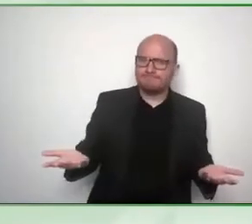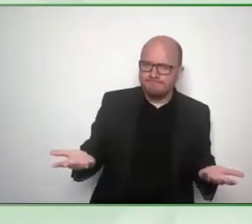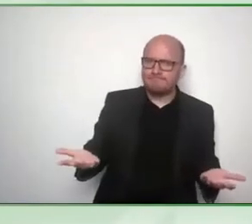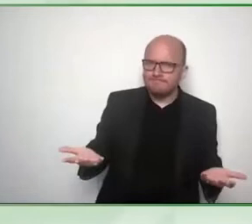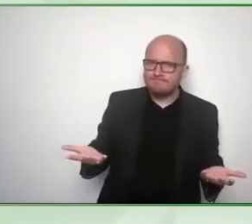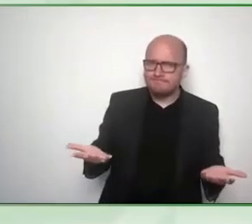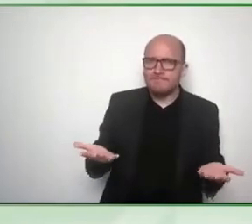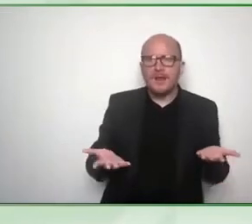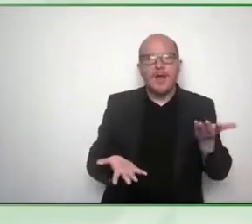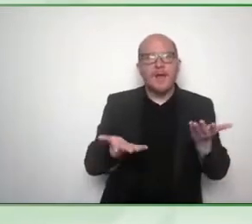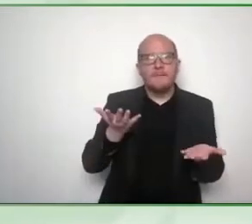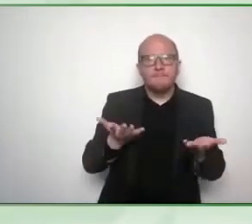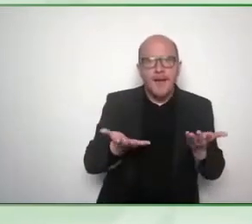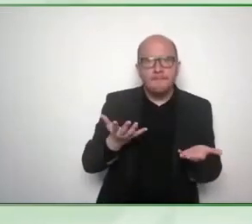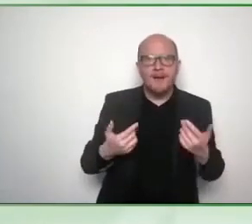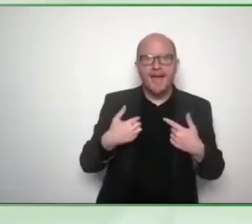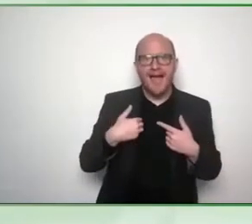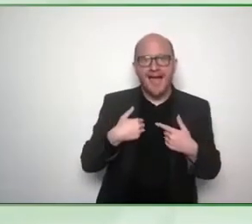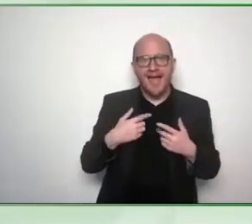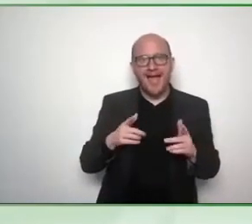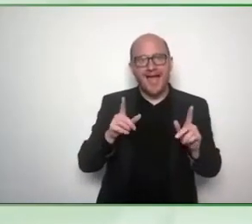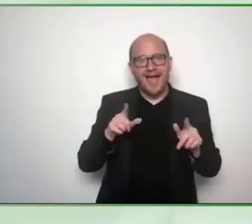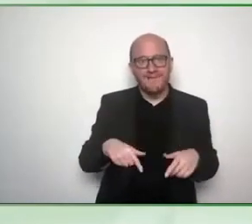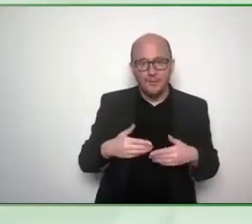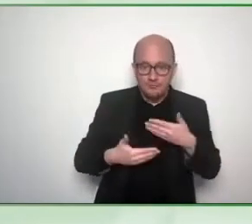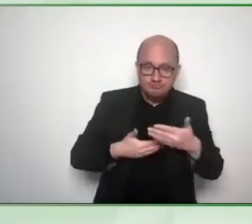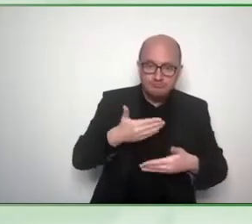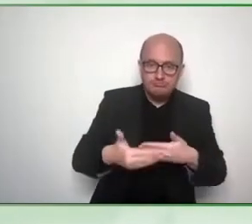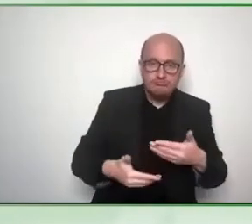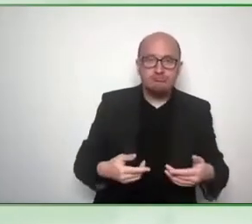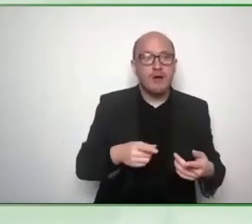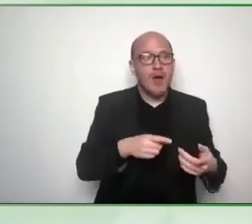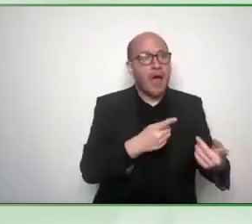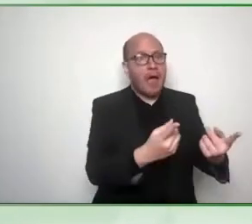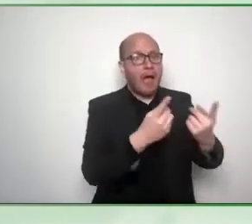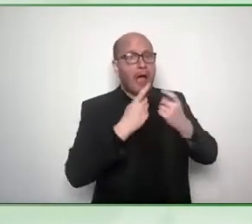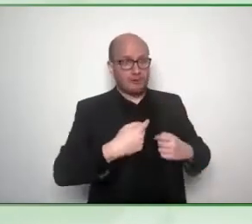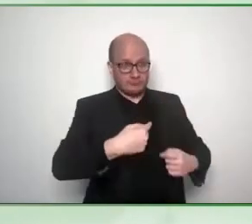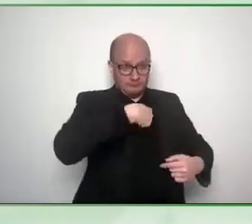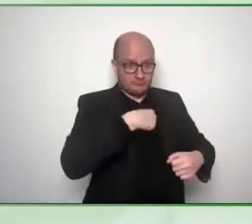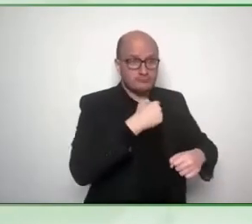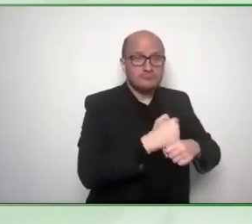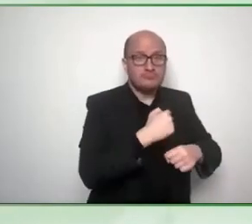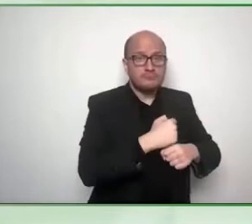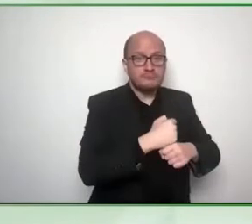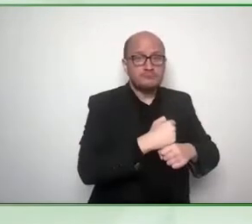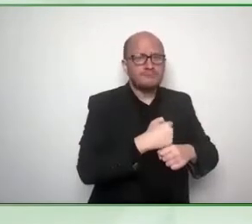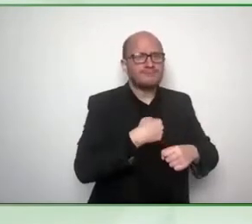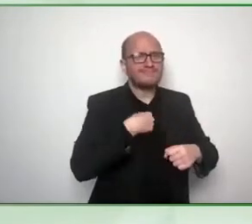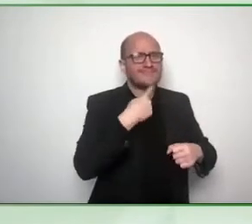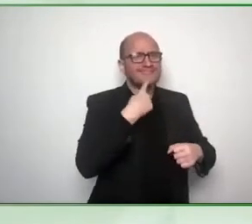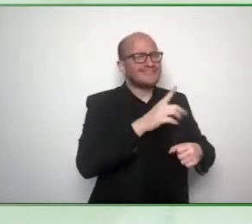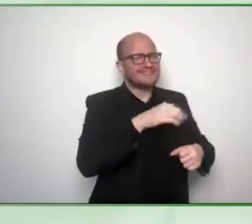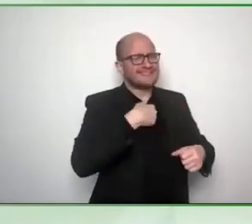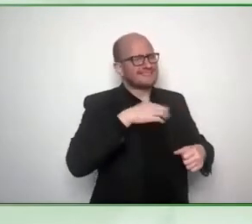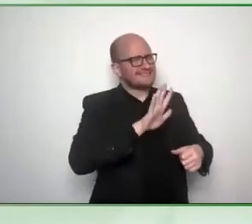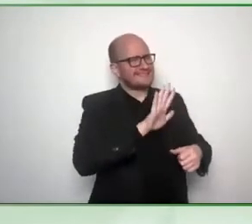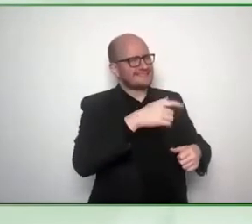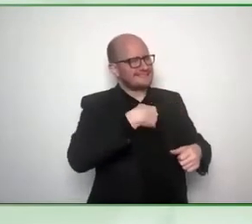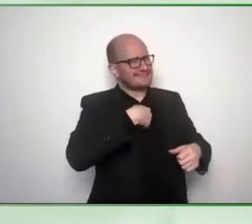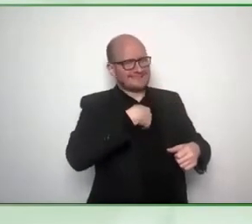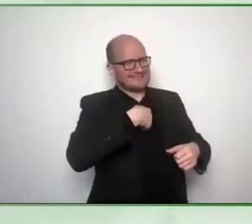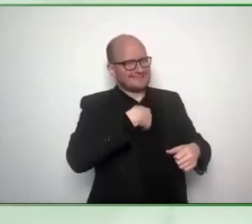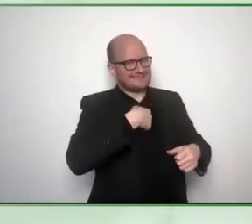and I want to give it that opportunity to someone else who may have some disadvantages in their life they may